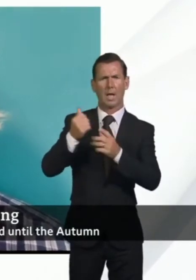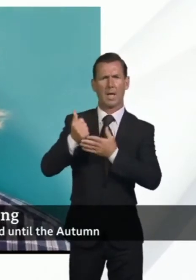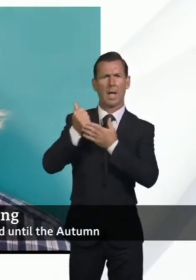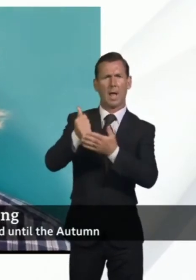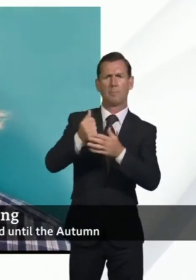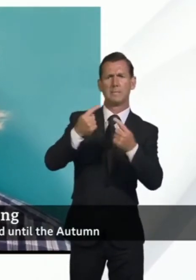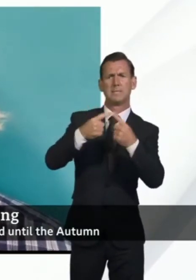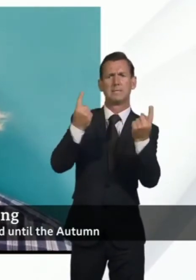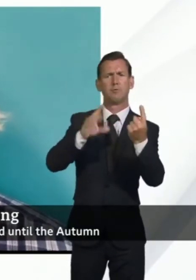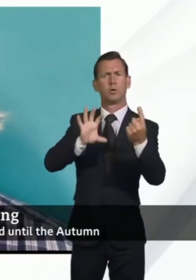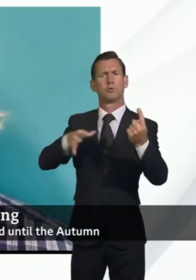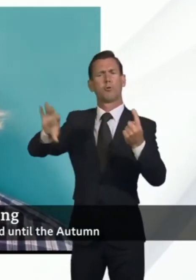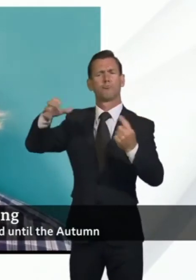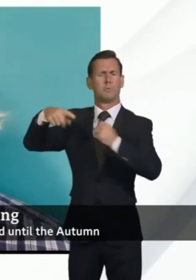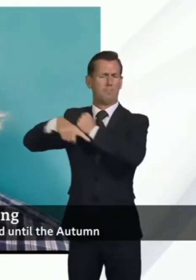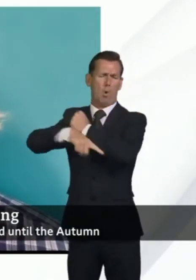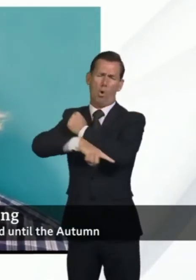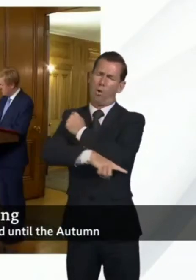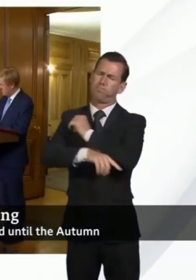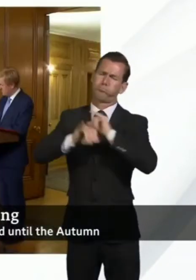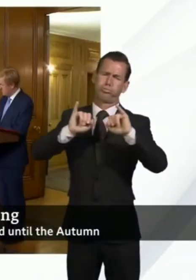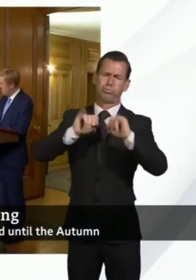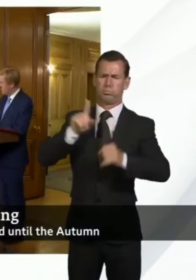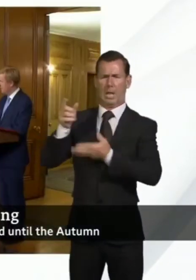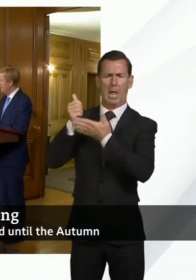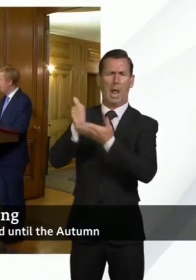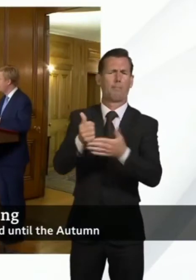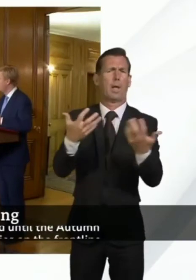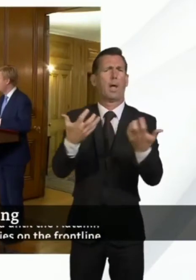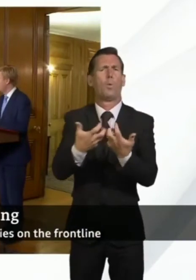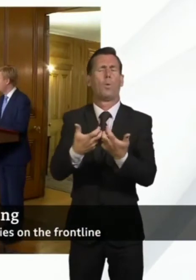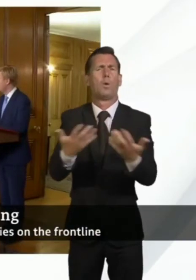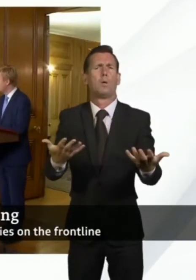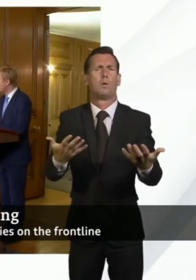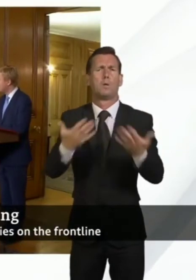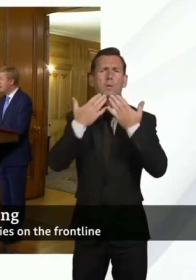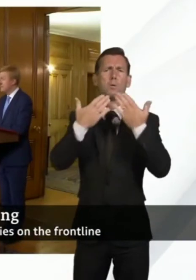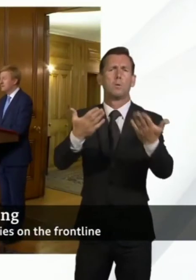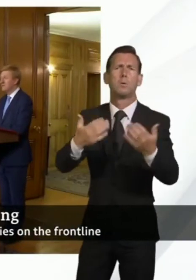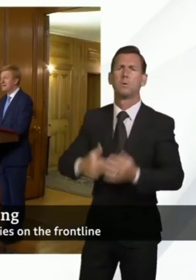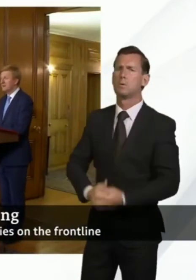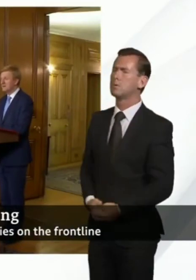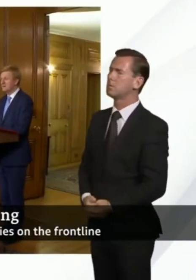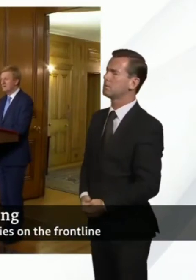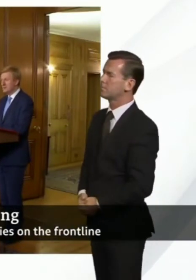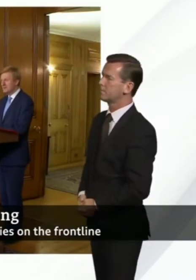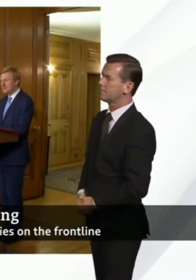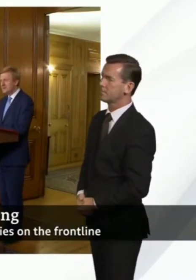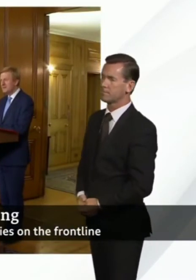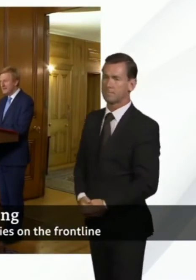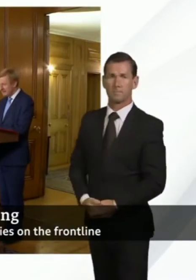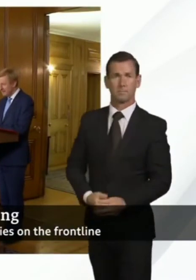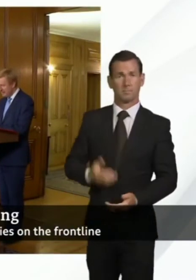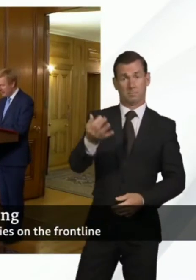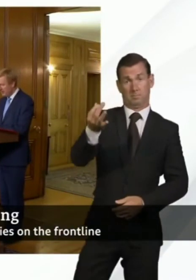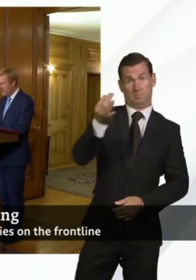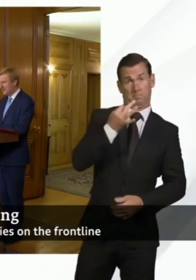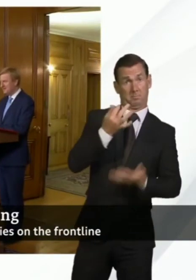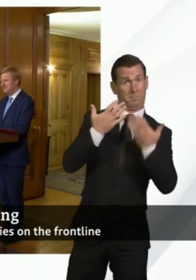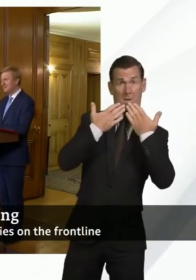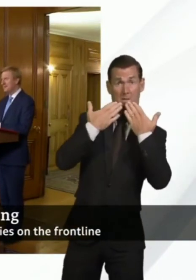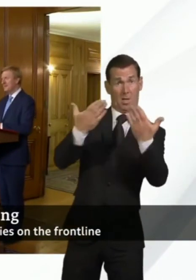through this pandemic? Thank you. Well, thank you very much for that question, Thomas. And it's a really